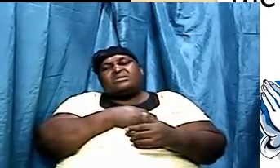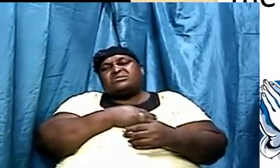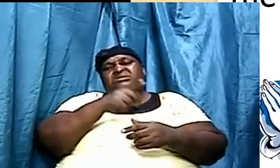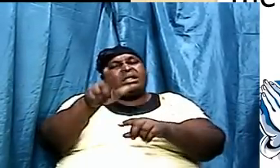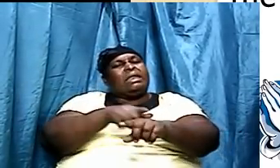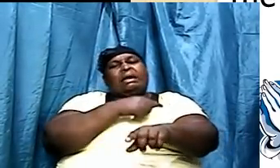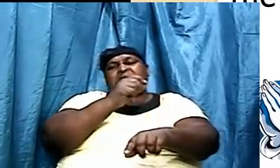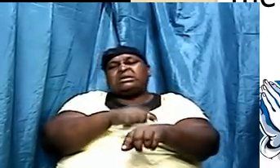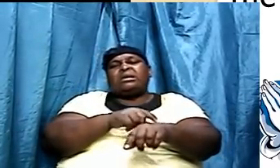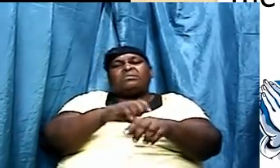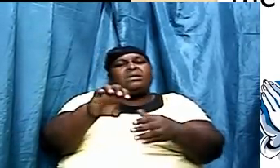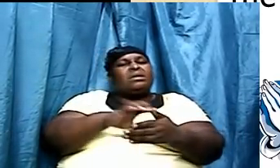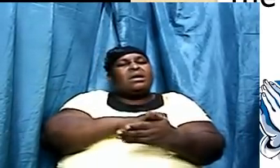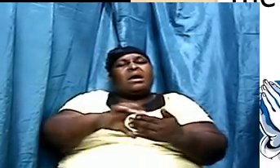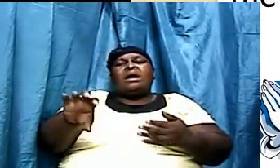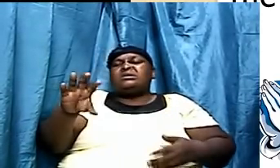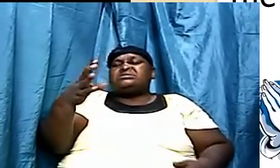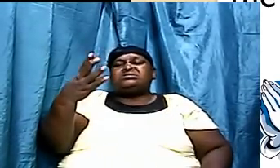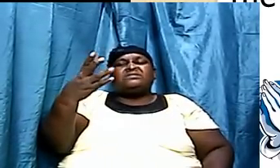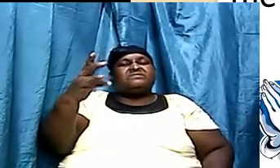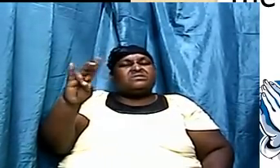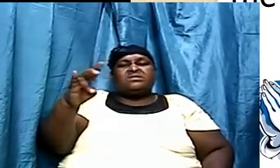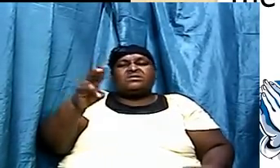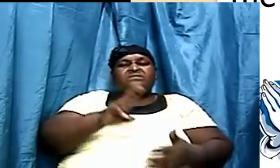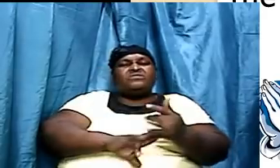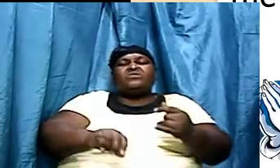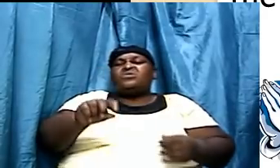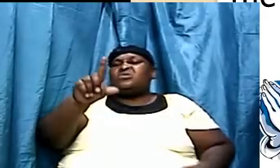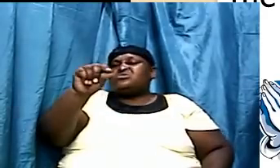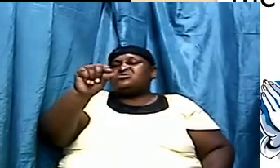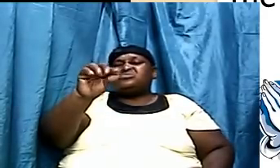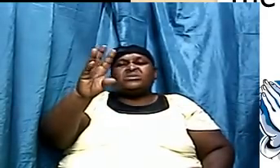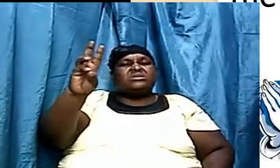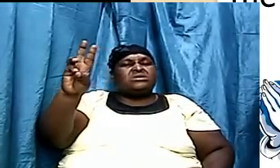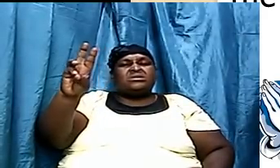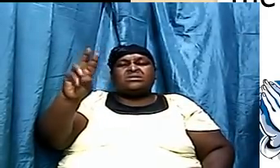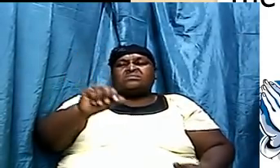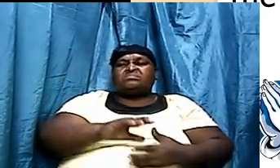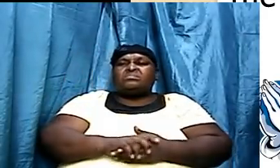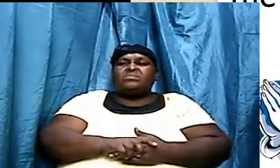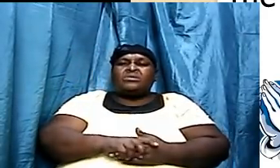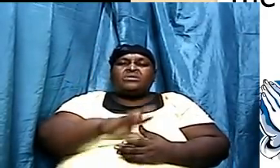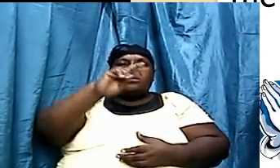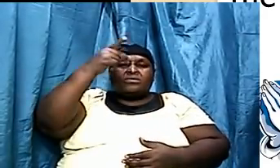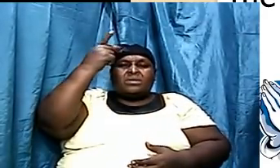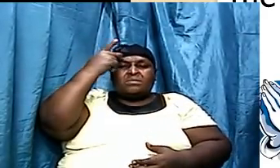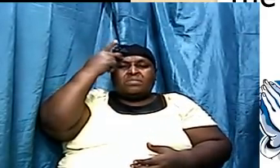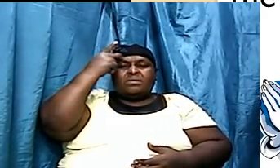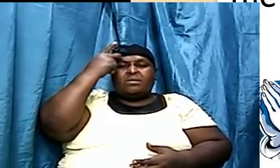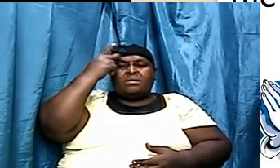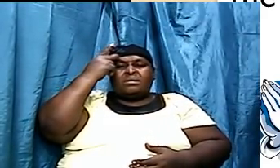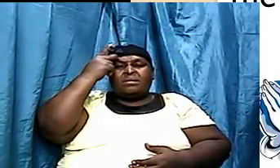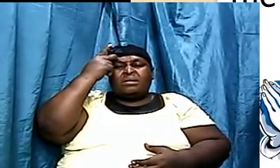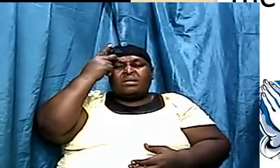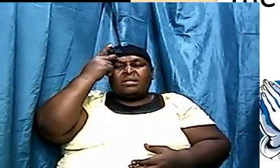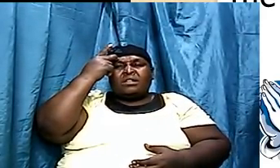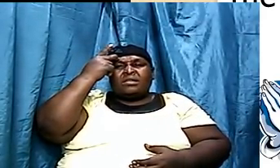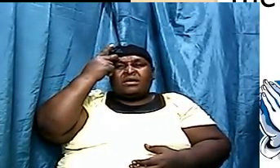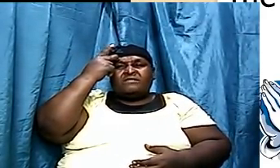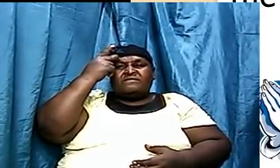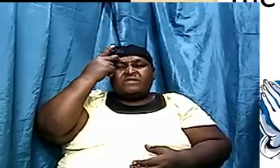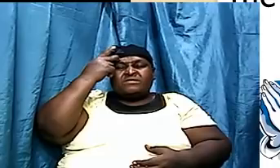In Acts chapter 17, verse 26. And if you can remember Acts chapter 17, it was where Paul dealt with the philosophers at Mars Hill.